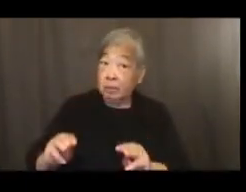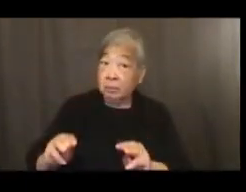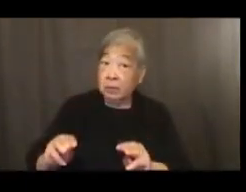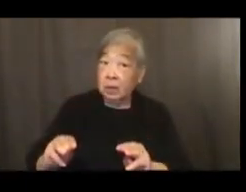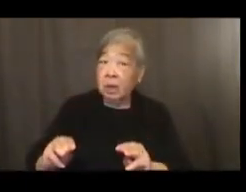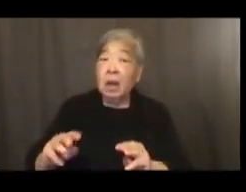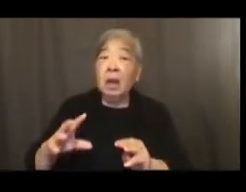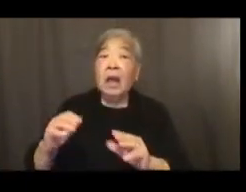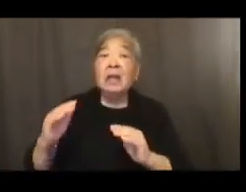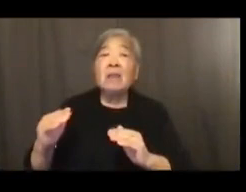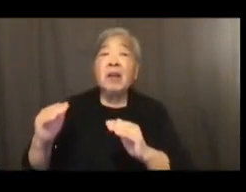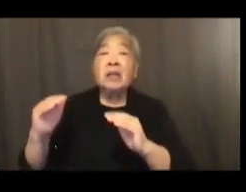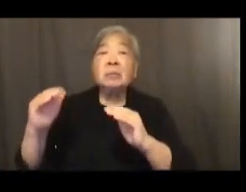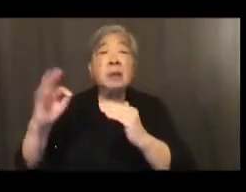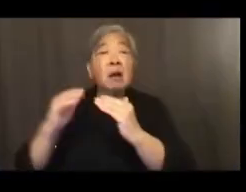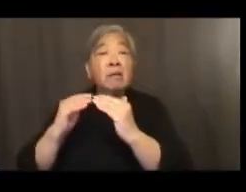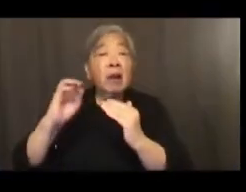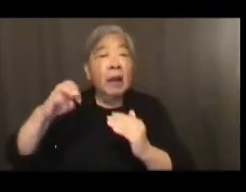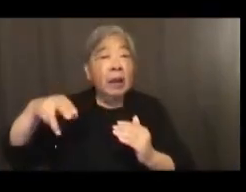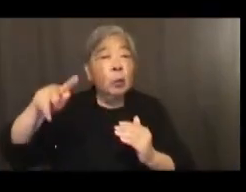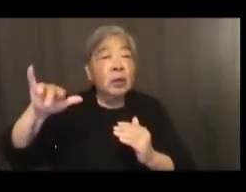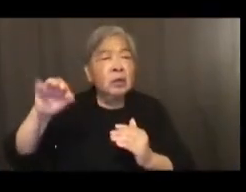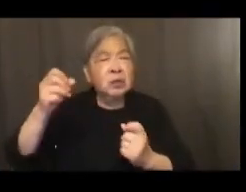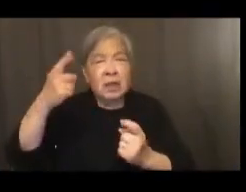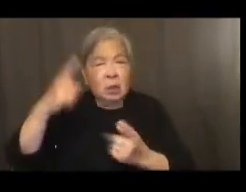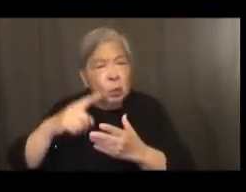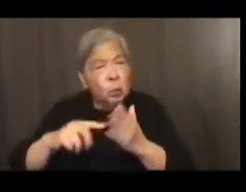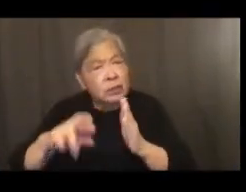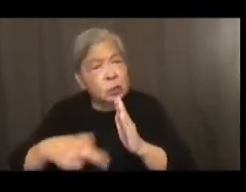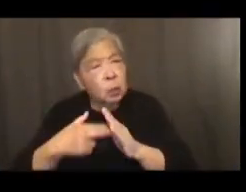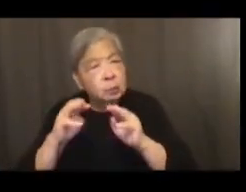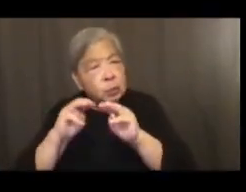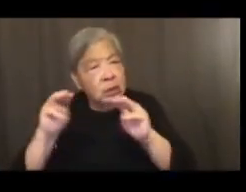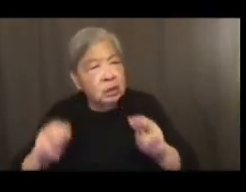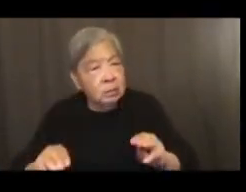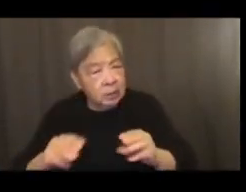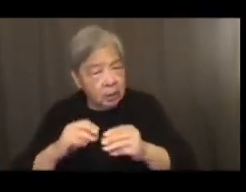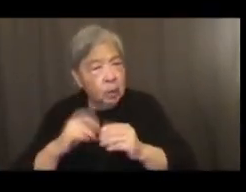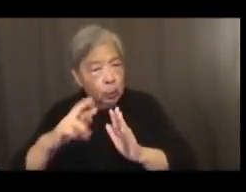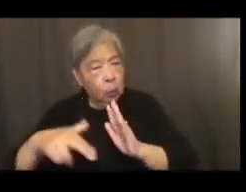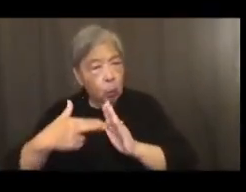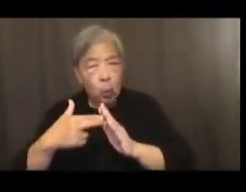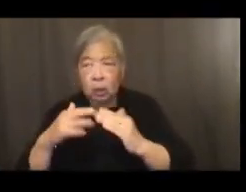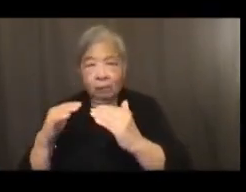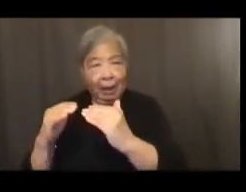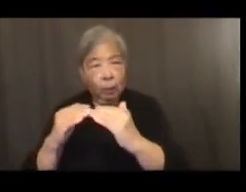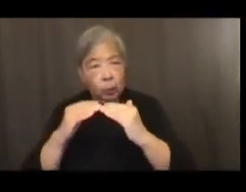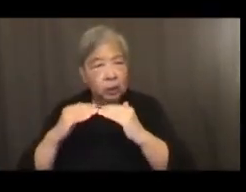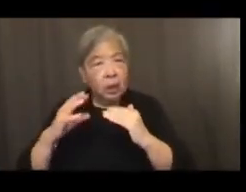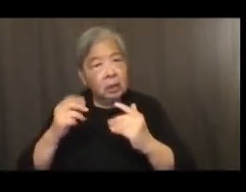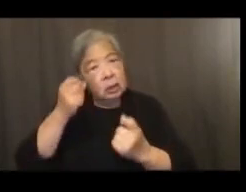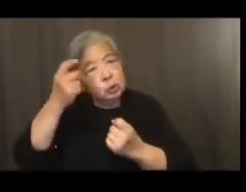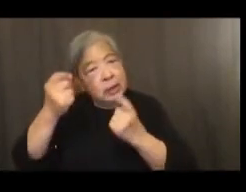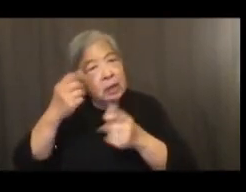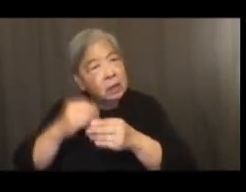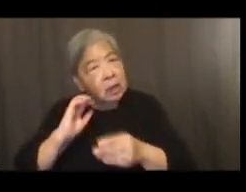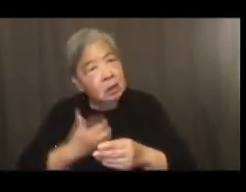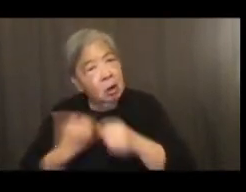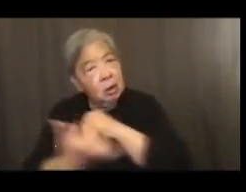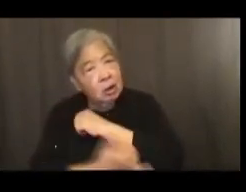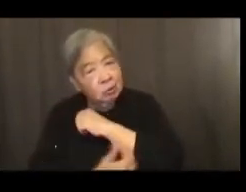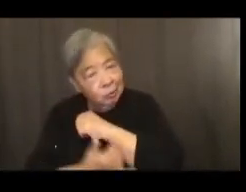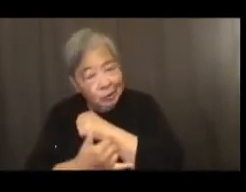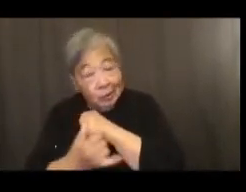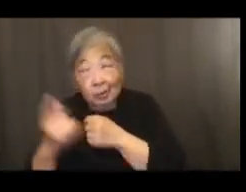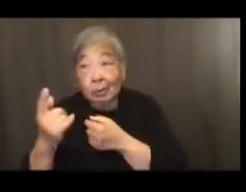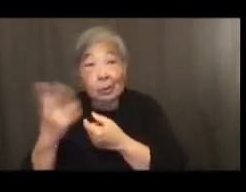of equity and understanding. What is the role of museums in the advancement of equity and understanding in our country? And we'll be joined